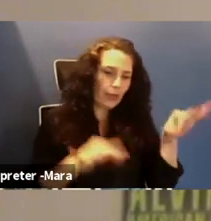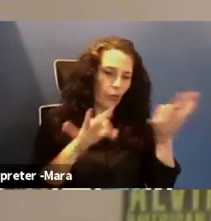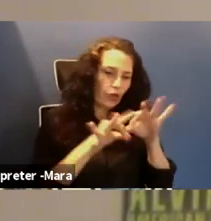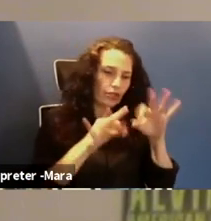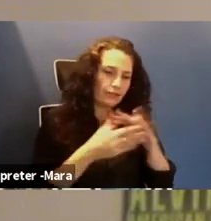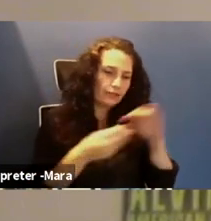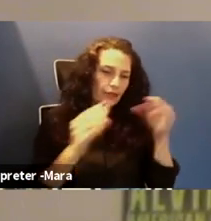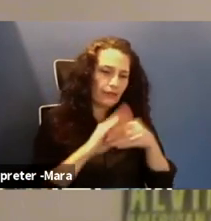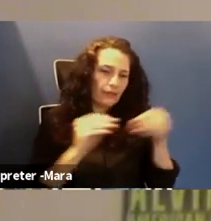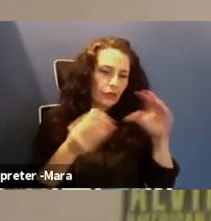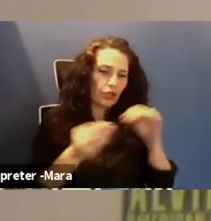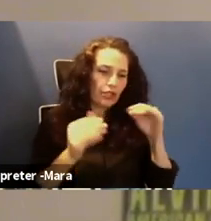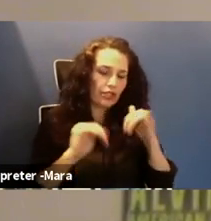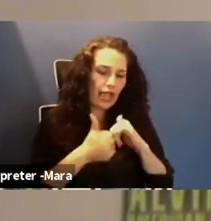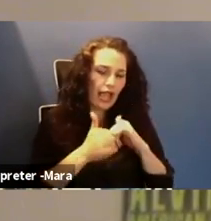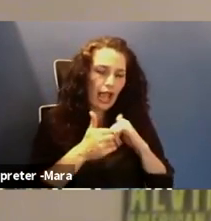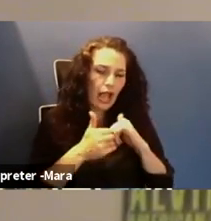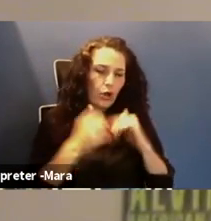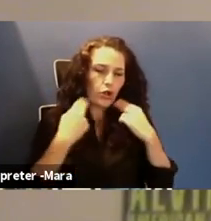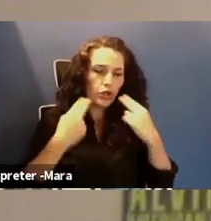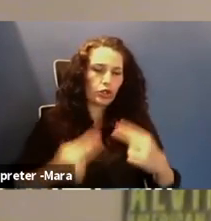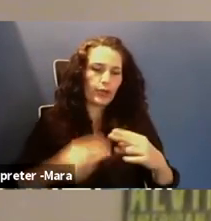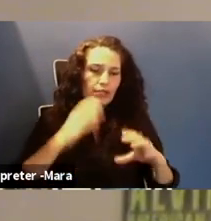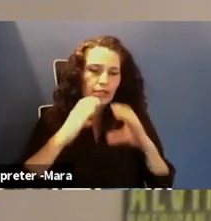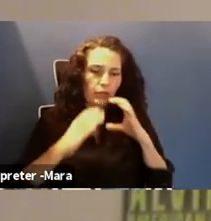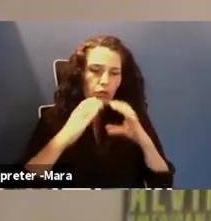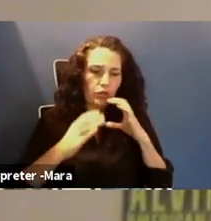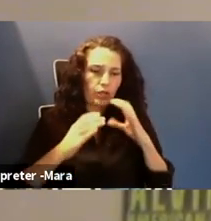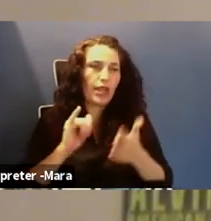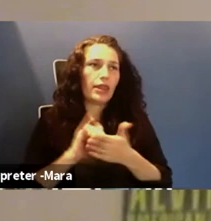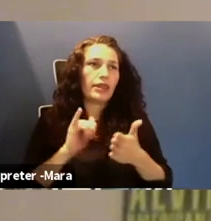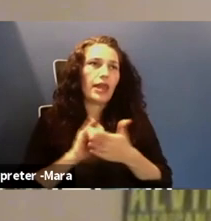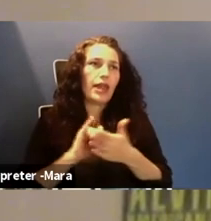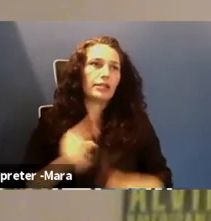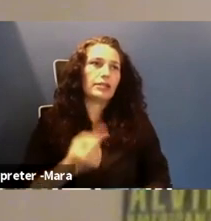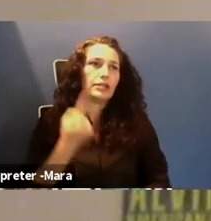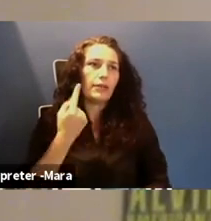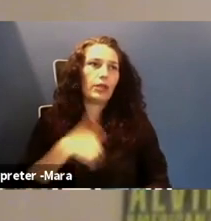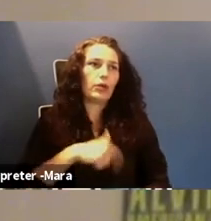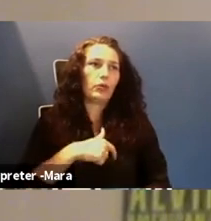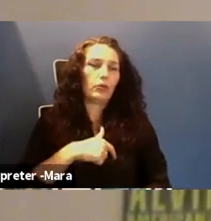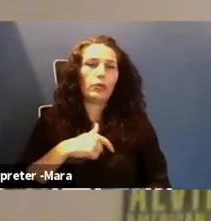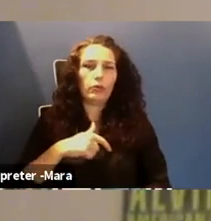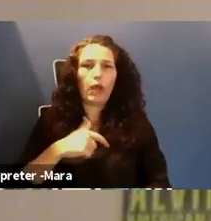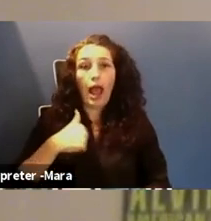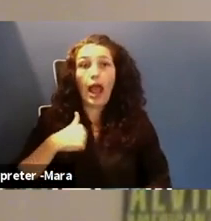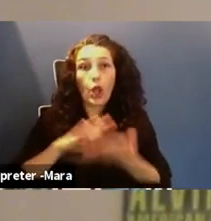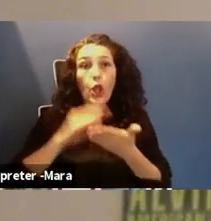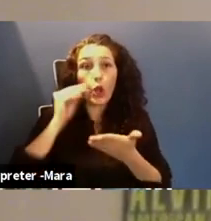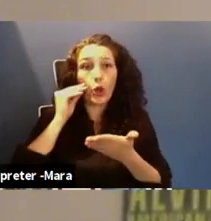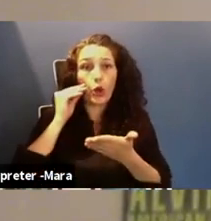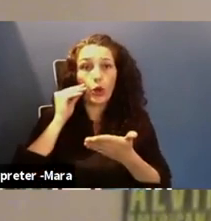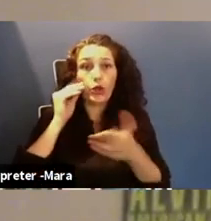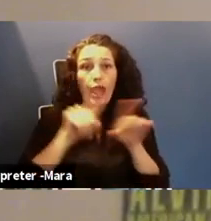and narrative in the way that humans communicate is something that I started to learn as a young dancer. And that neuroscience